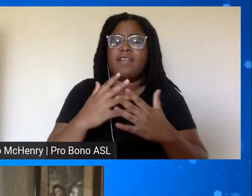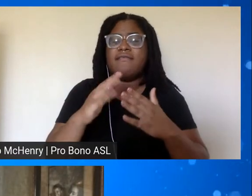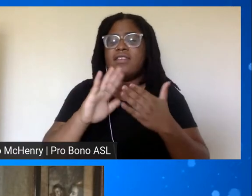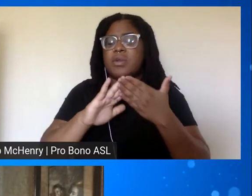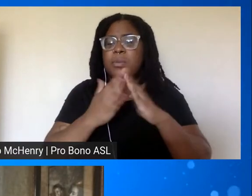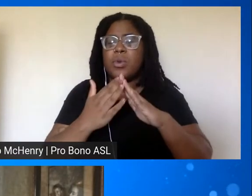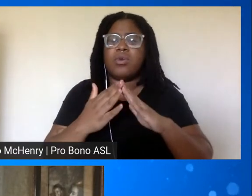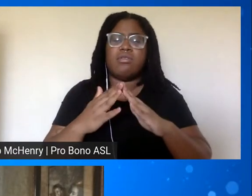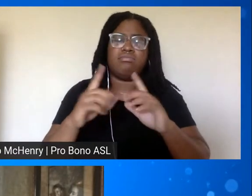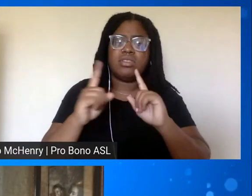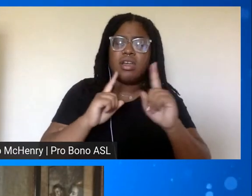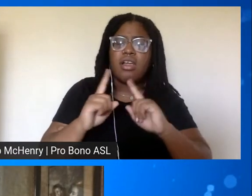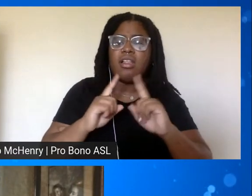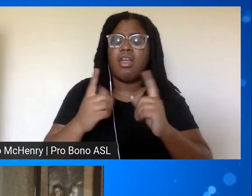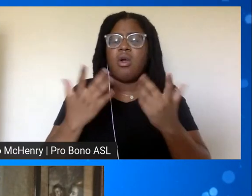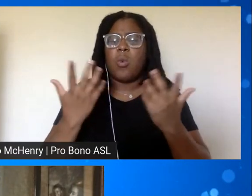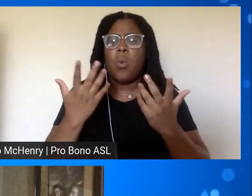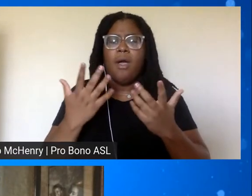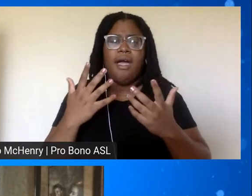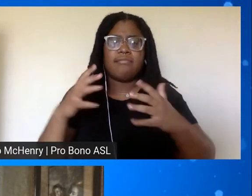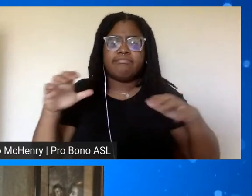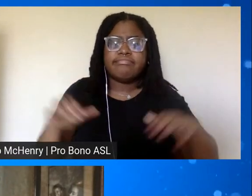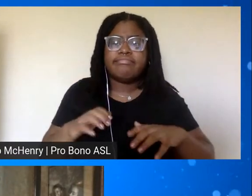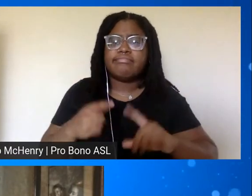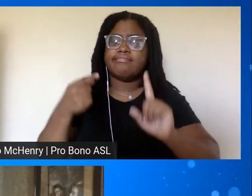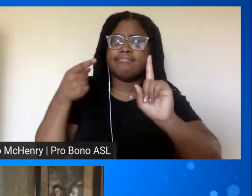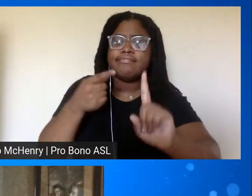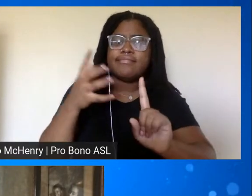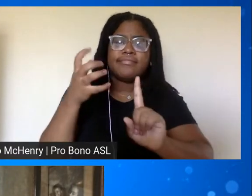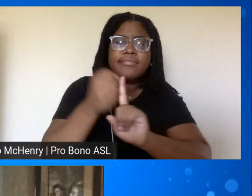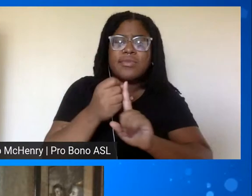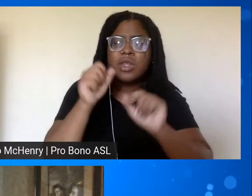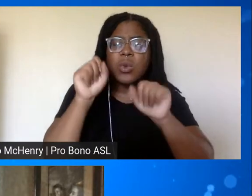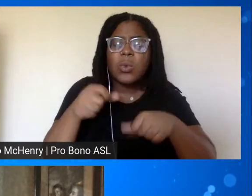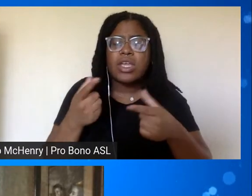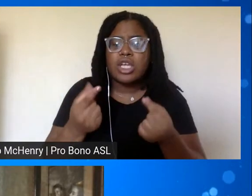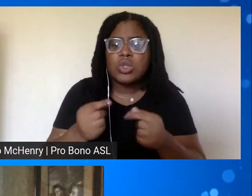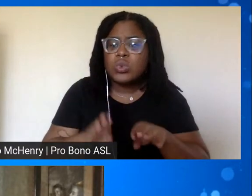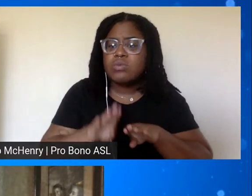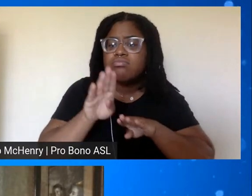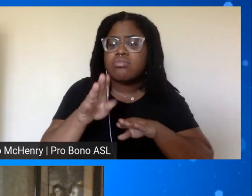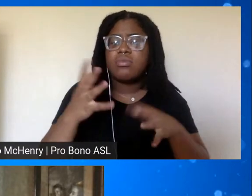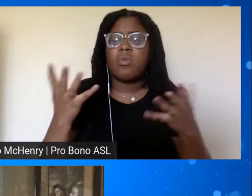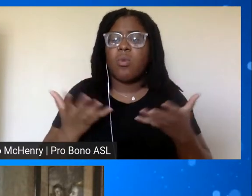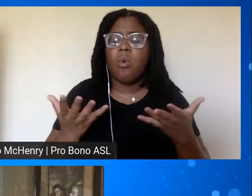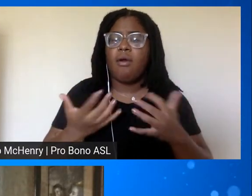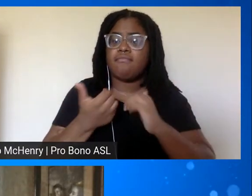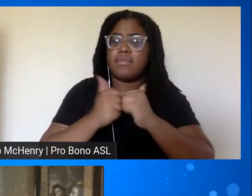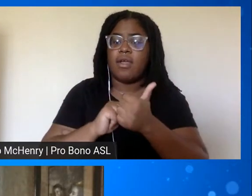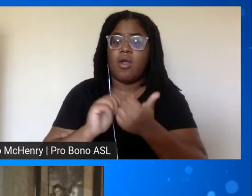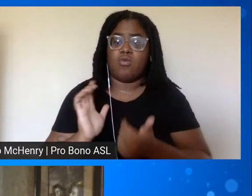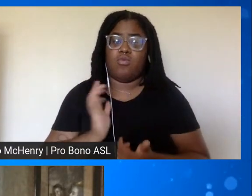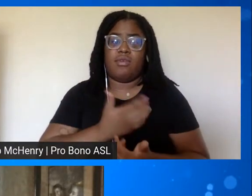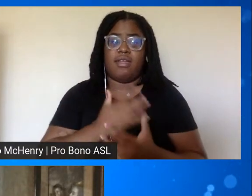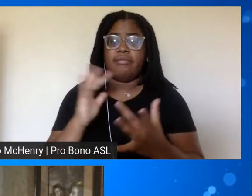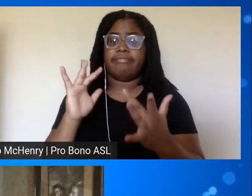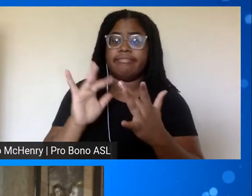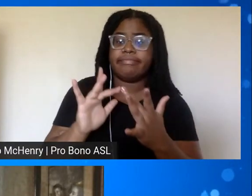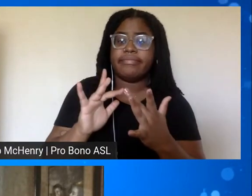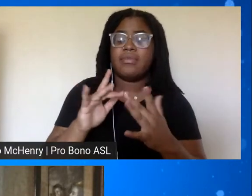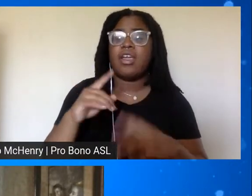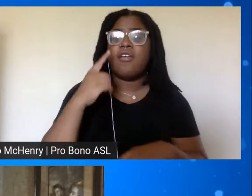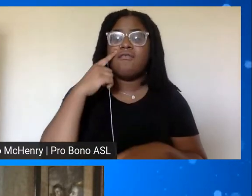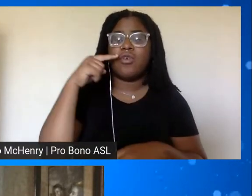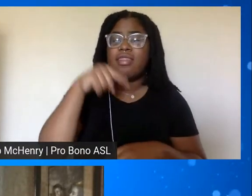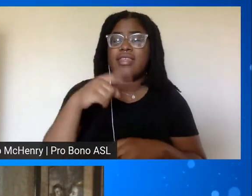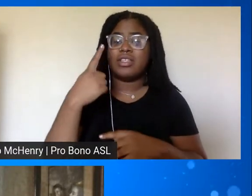action some things that we can do some tangible steps for how we reconnect to this dream and